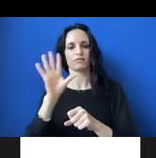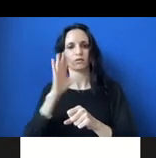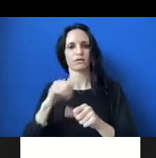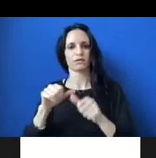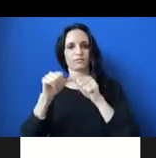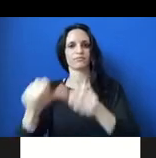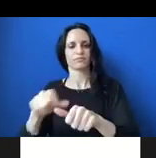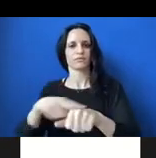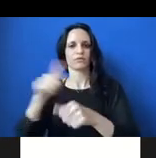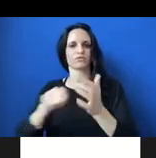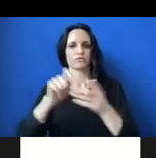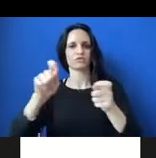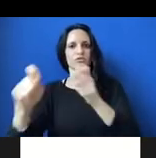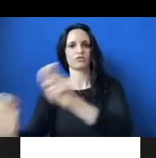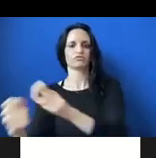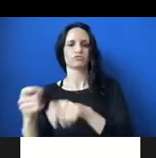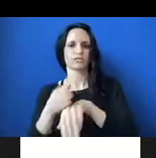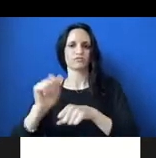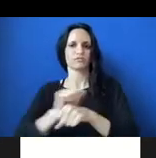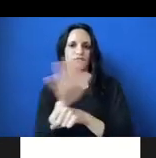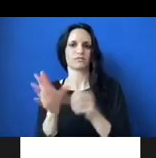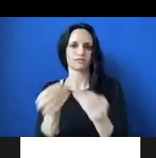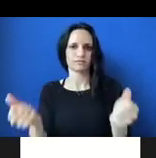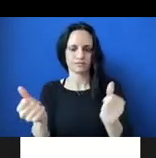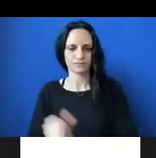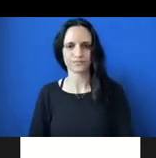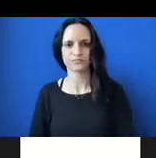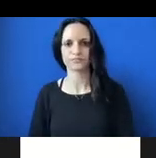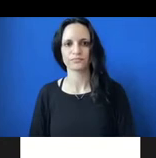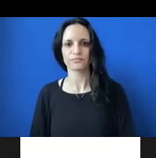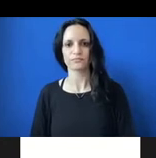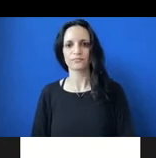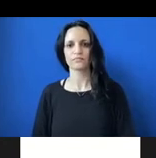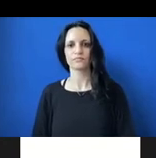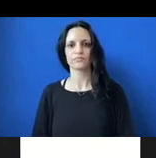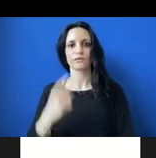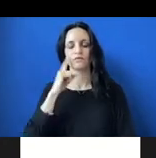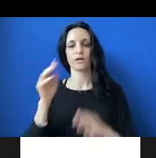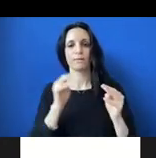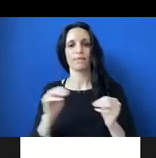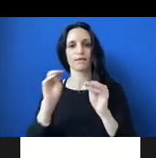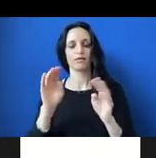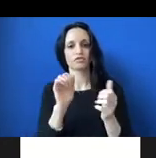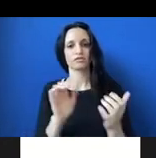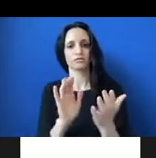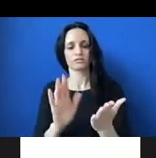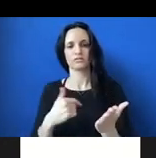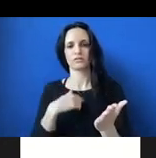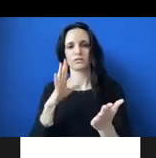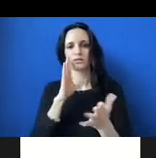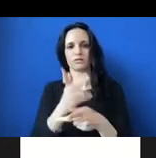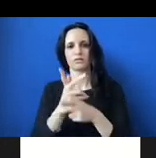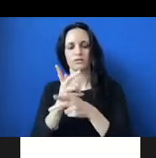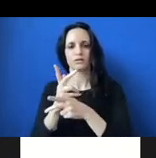-term changes after the pandemic is over. So in terms of methodology, I'll be drawing on 40 qualitative